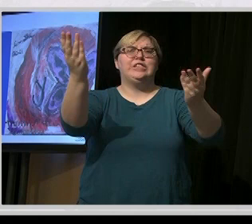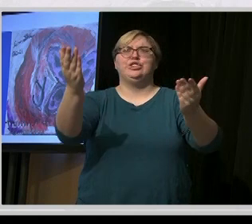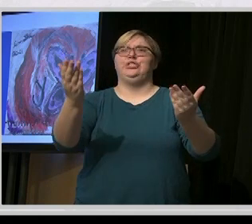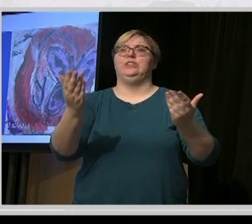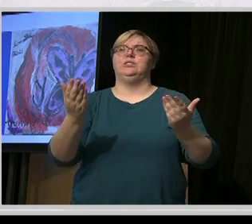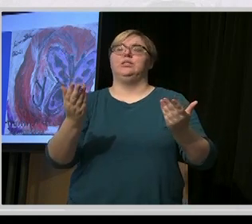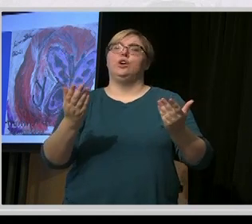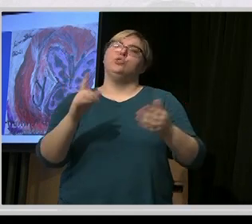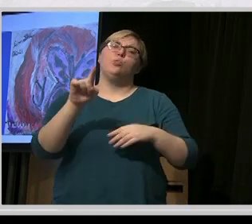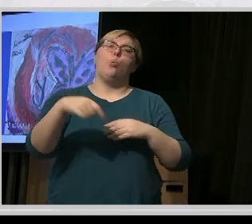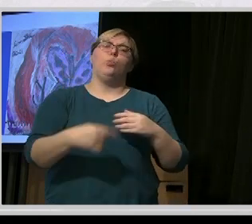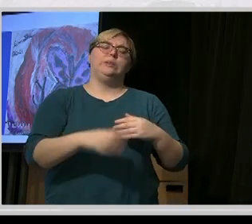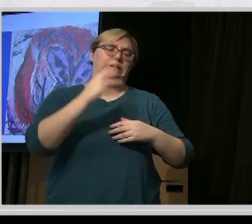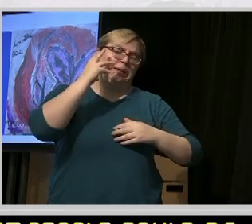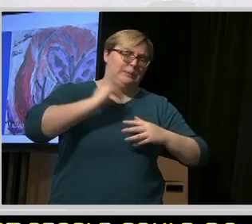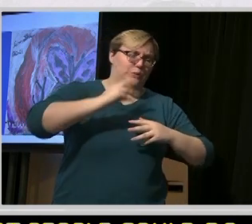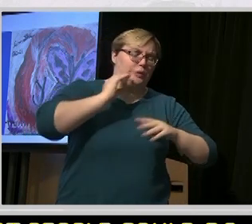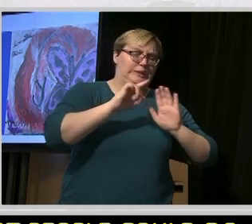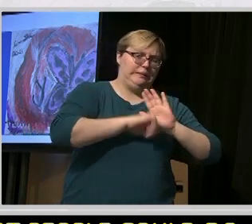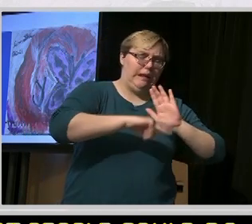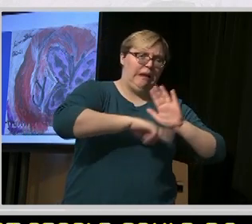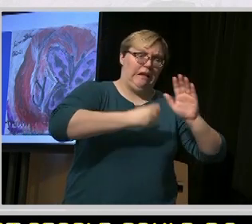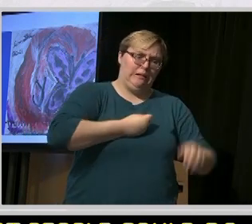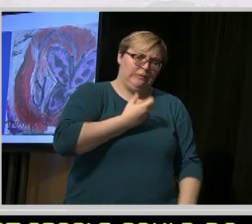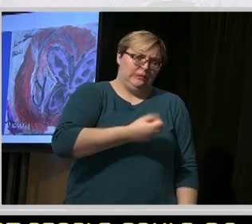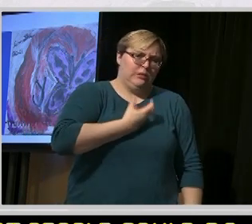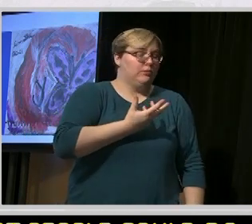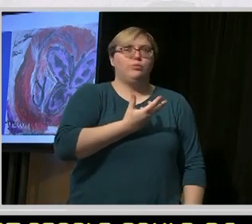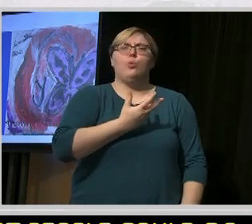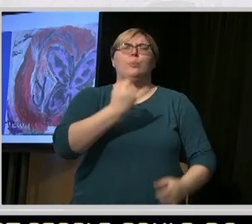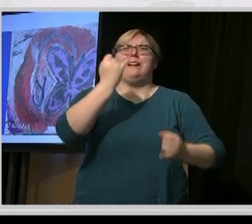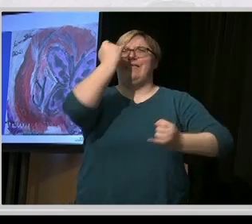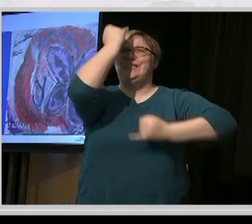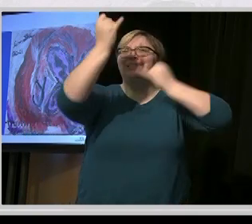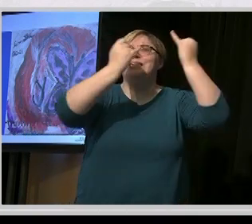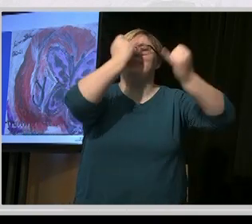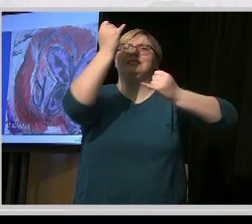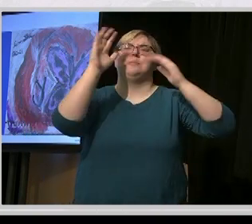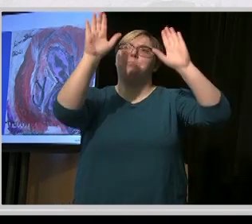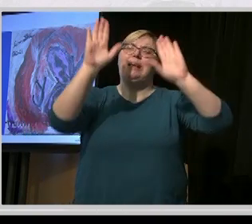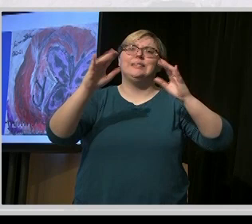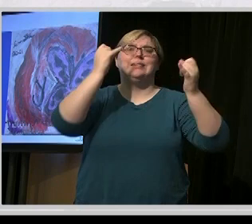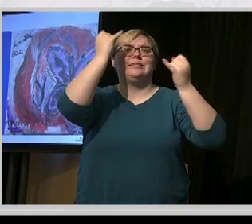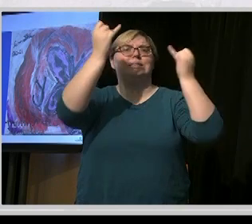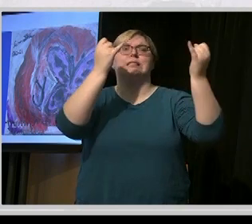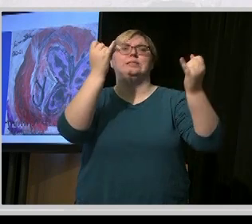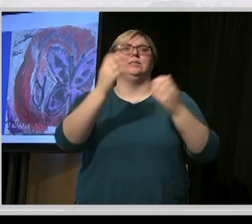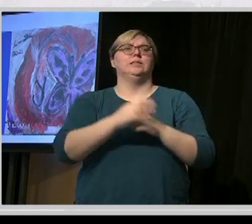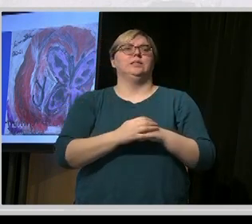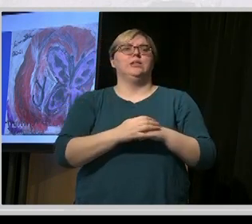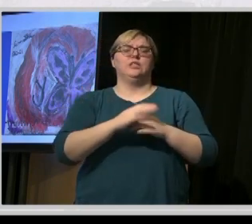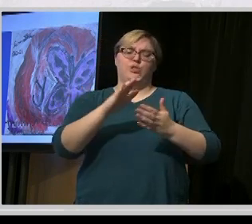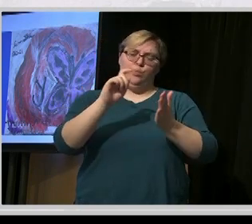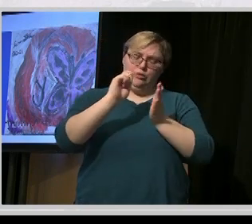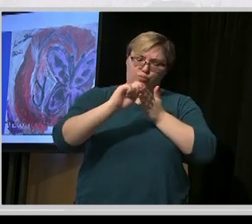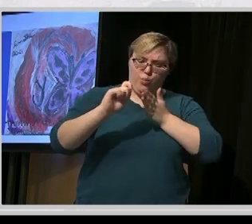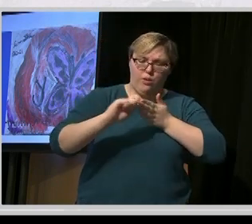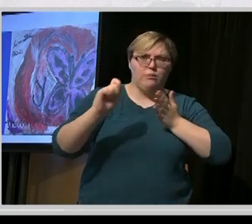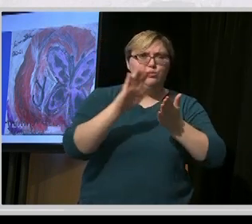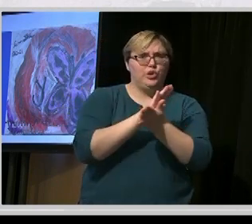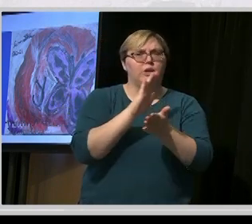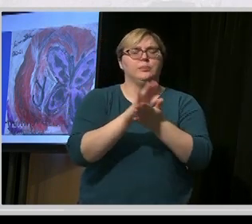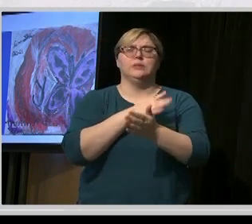had energy and great ideas. We read a mountain of documents and policies and submissions and things.